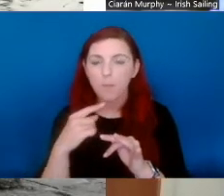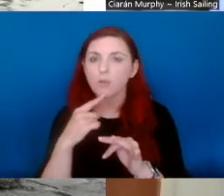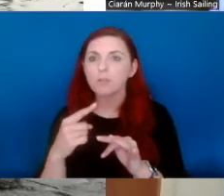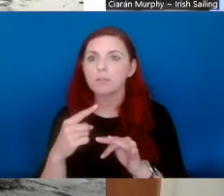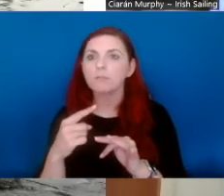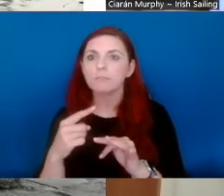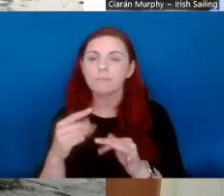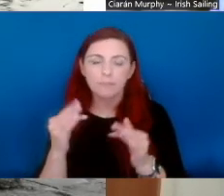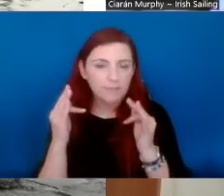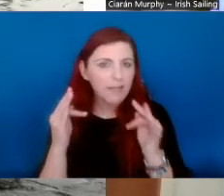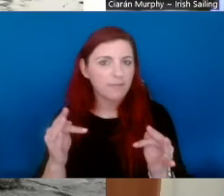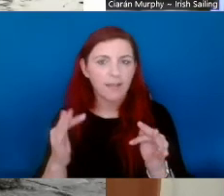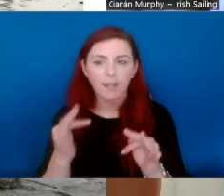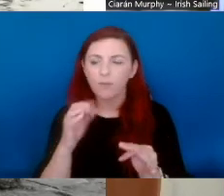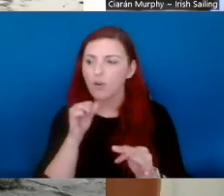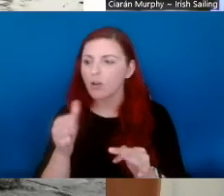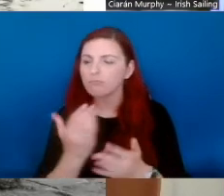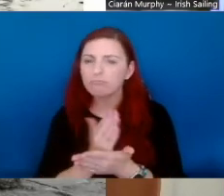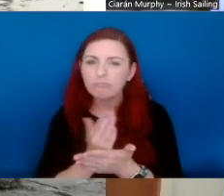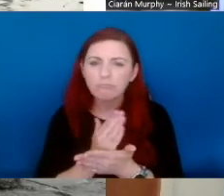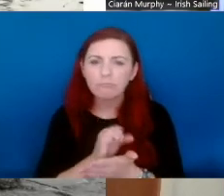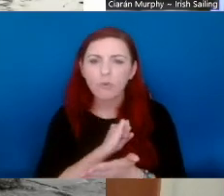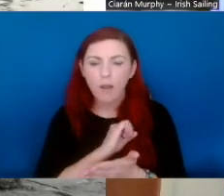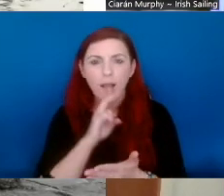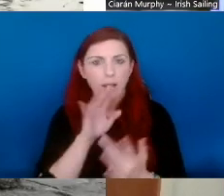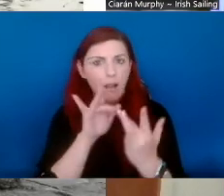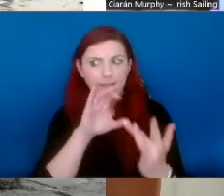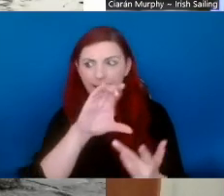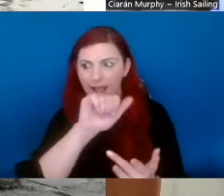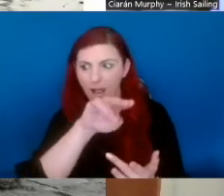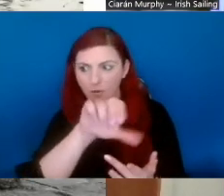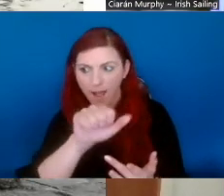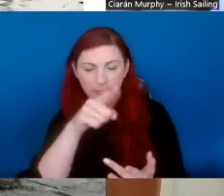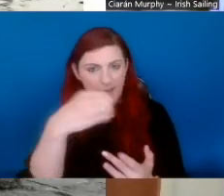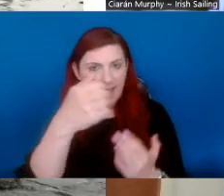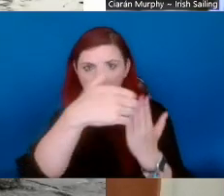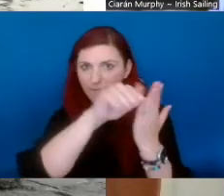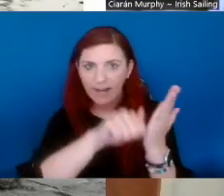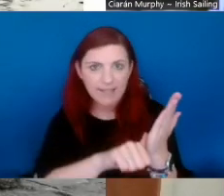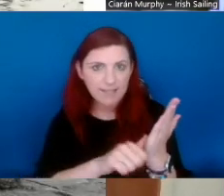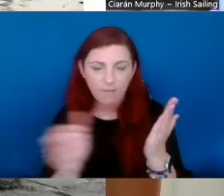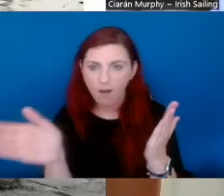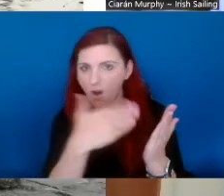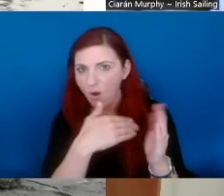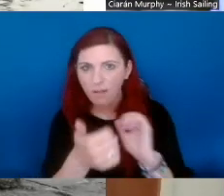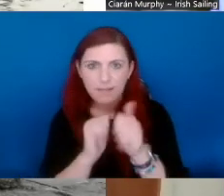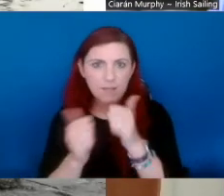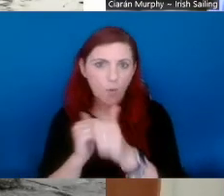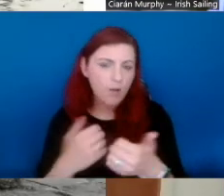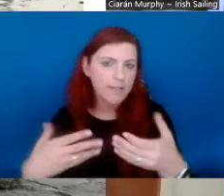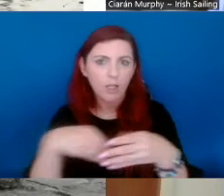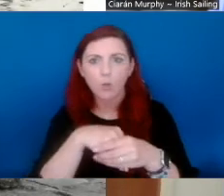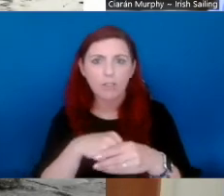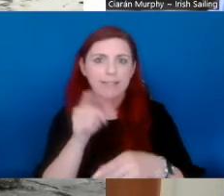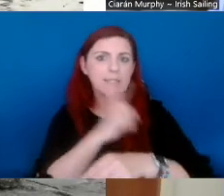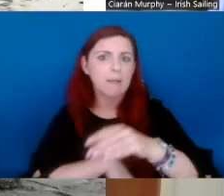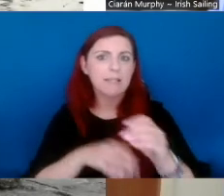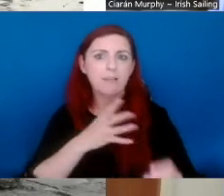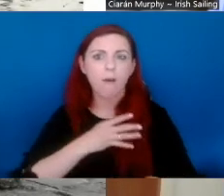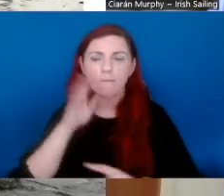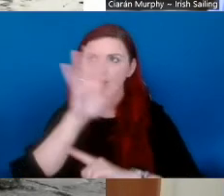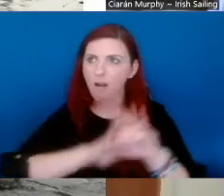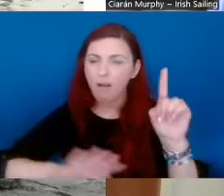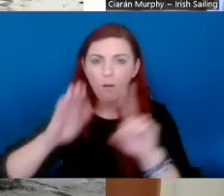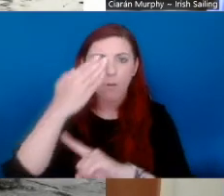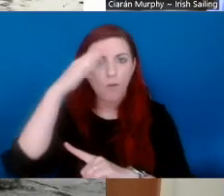Clare, you're more than welcome to contact me. And I know Philippa will put up my details after this is finished.